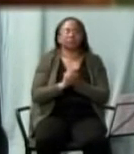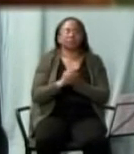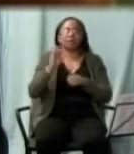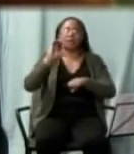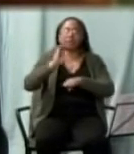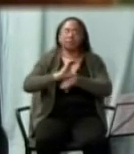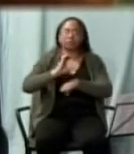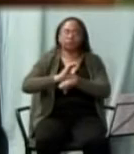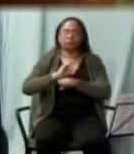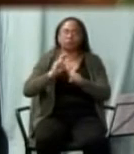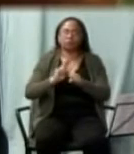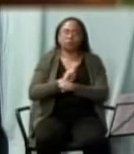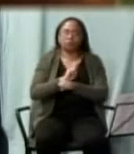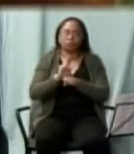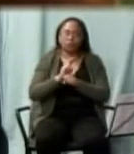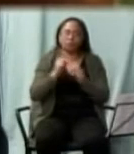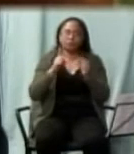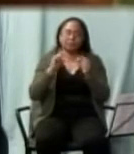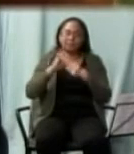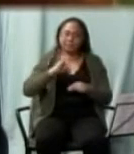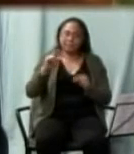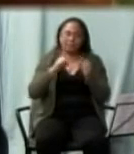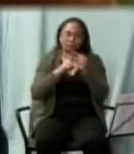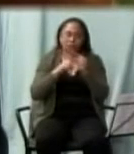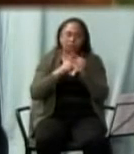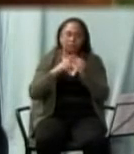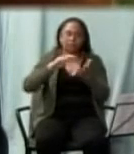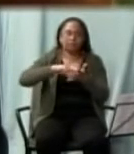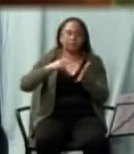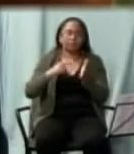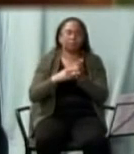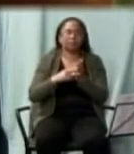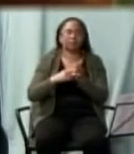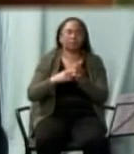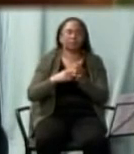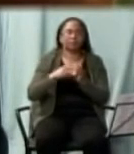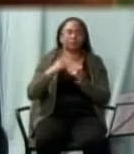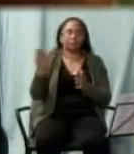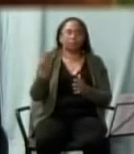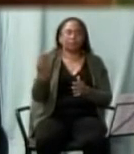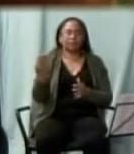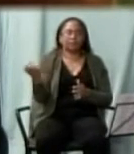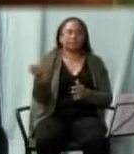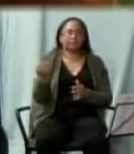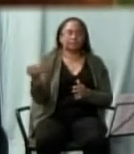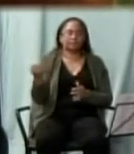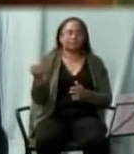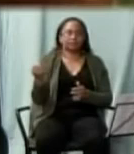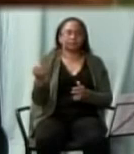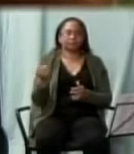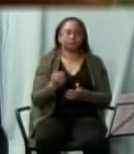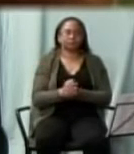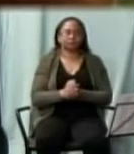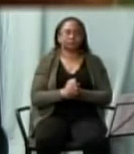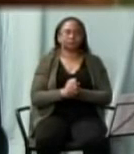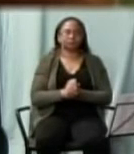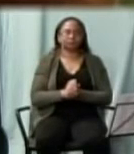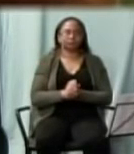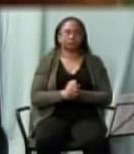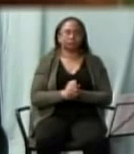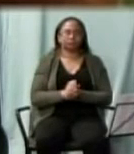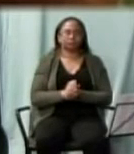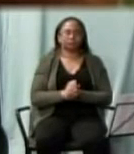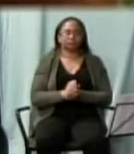to take it as meaning cousin brothers and sisters you are